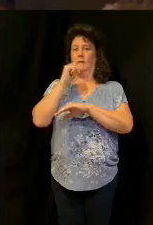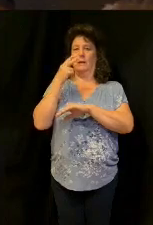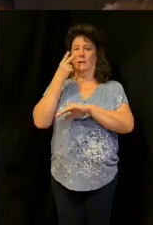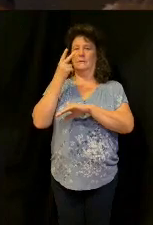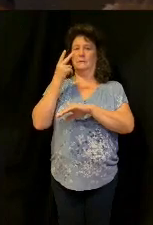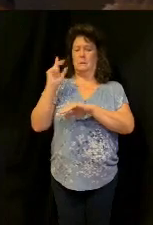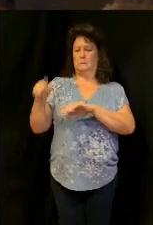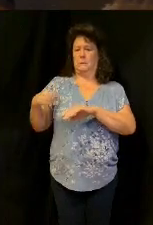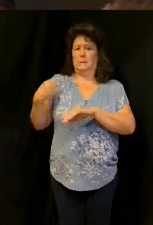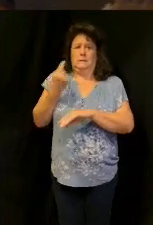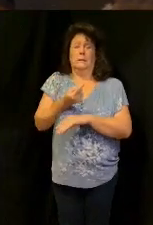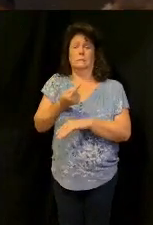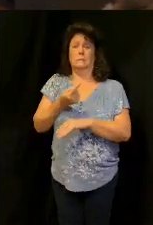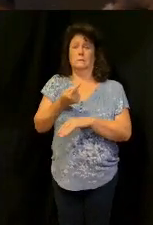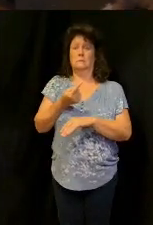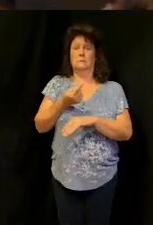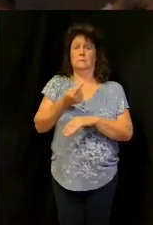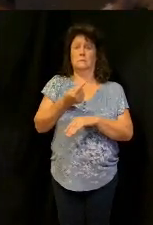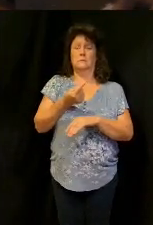him for a while